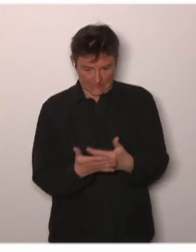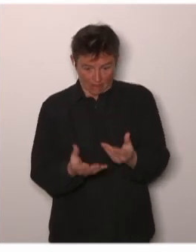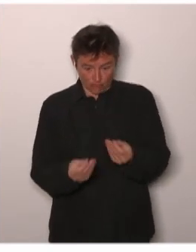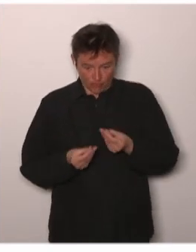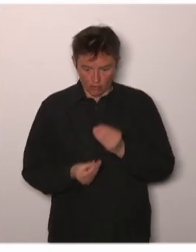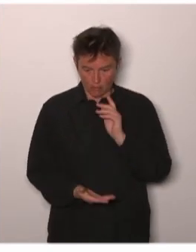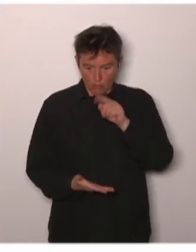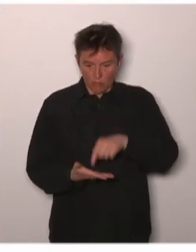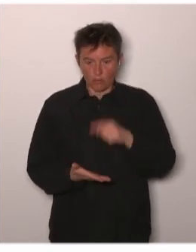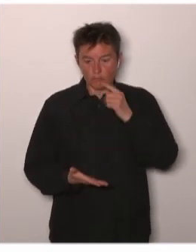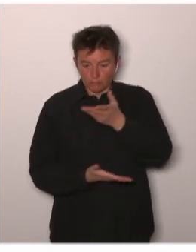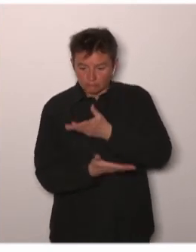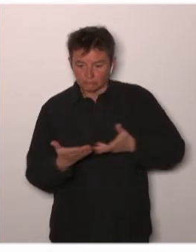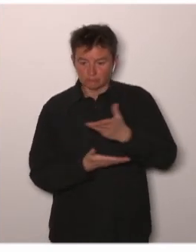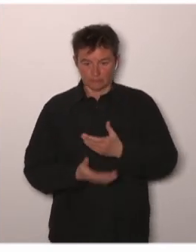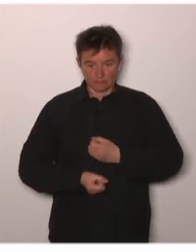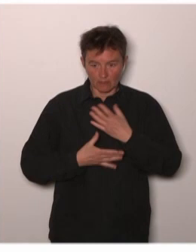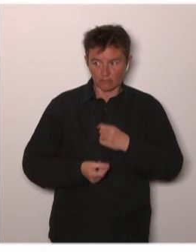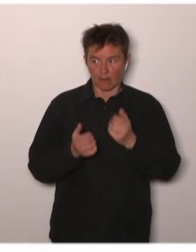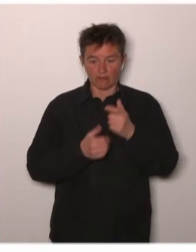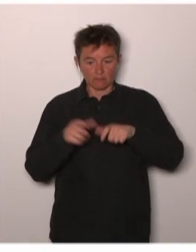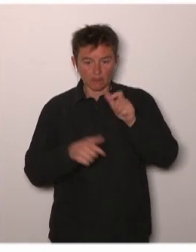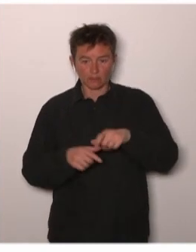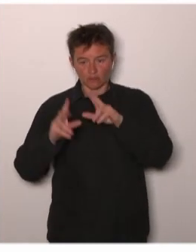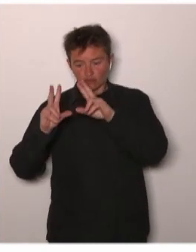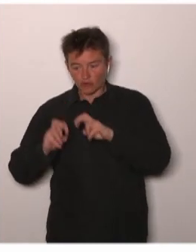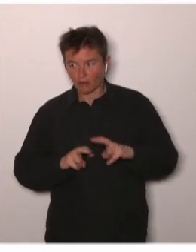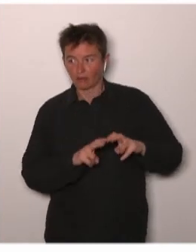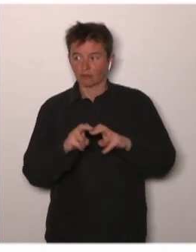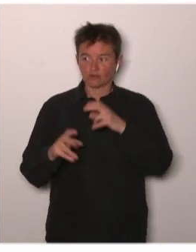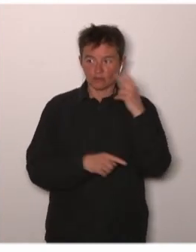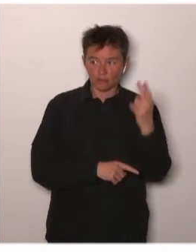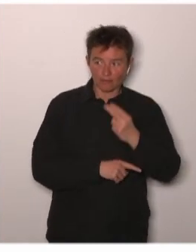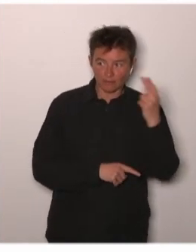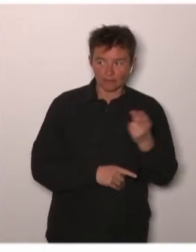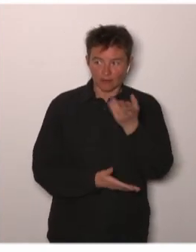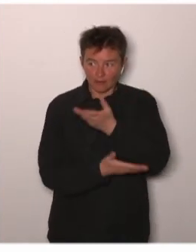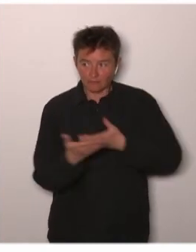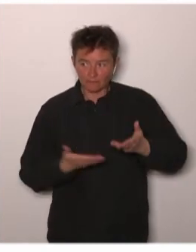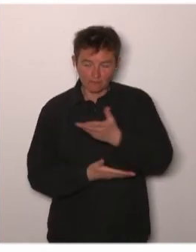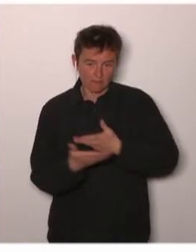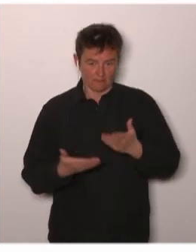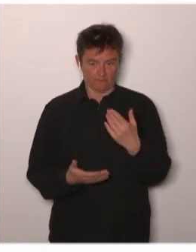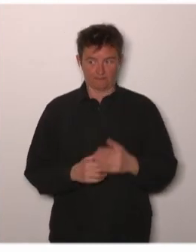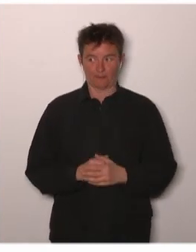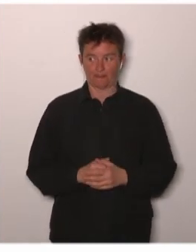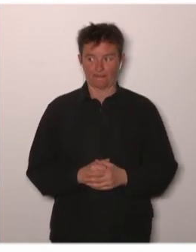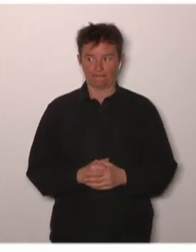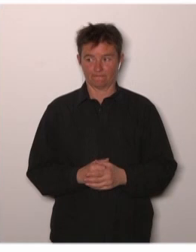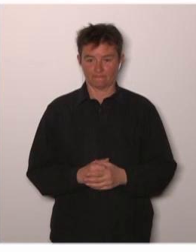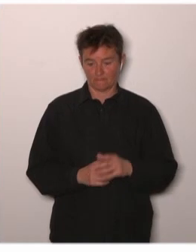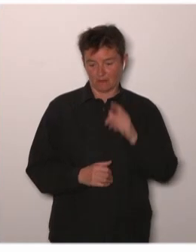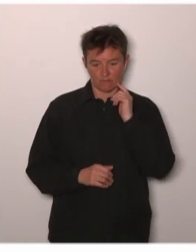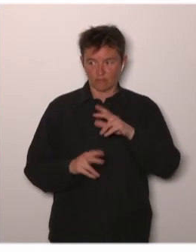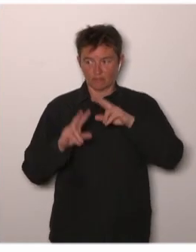regulator to address these questions but first to address what could be the mechanisms to position